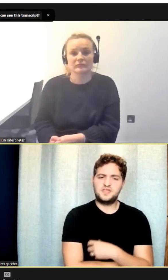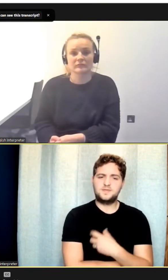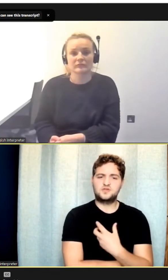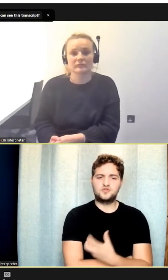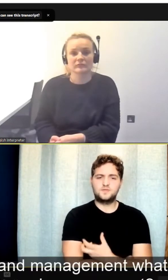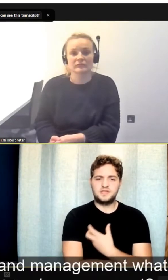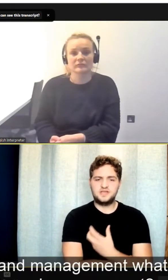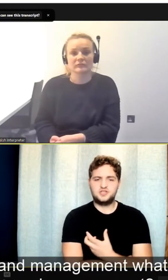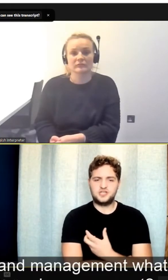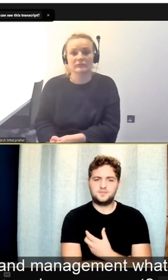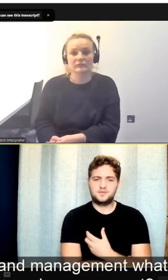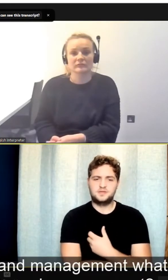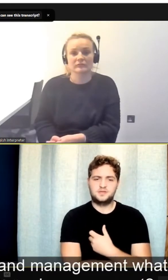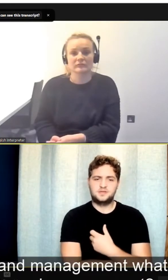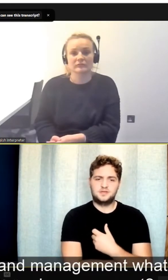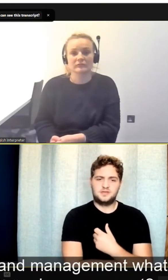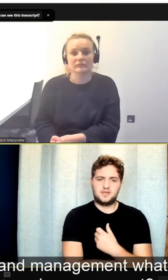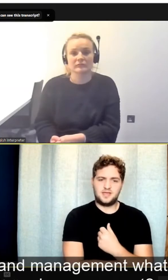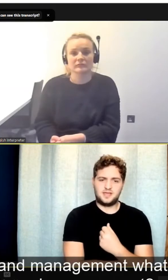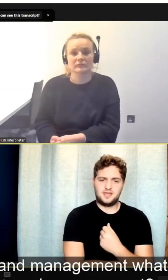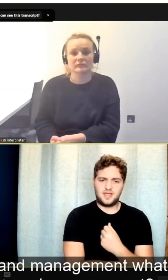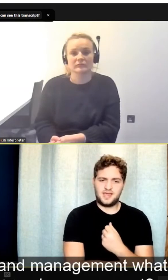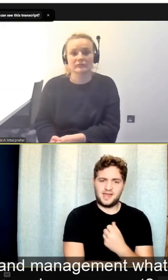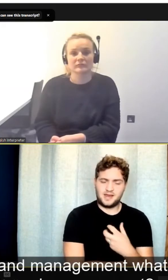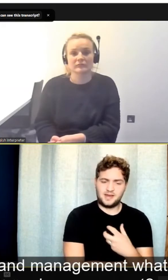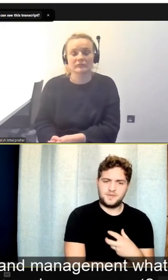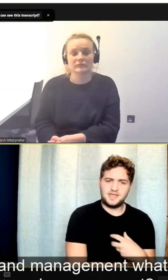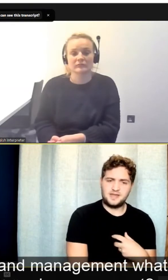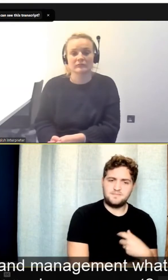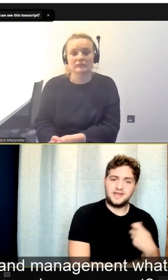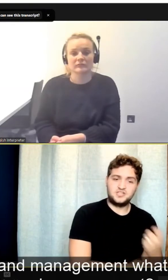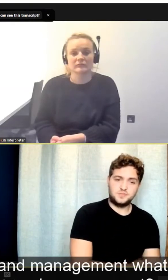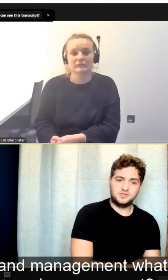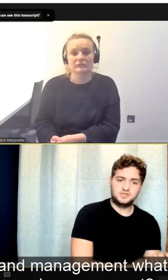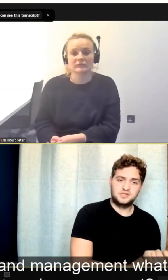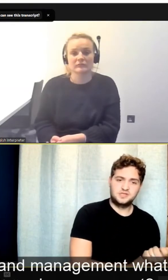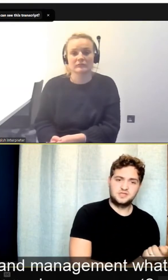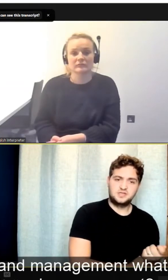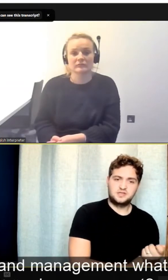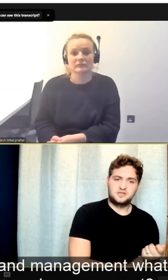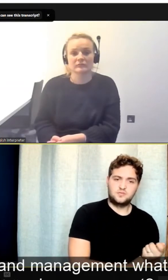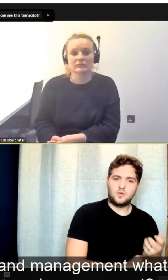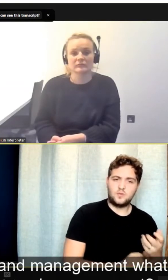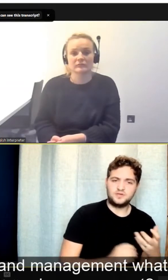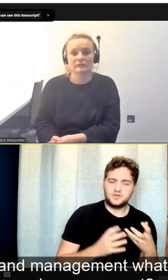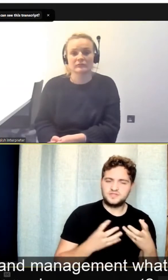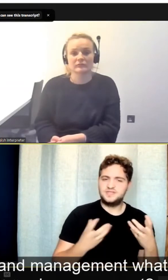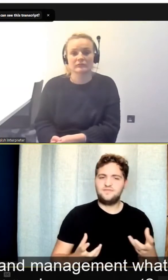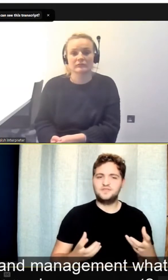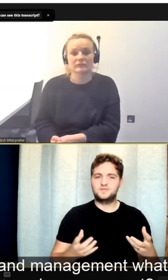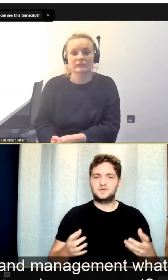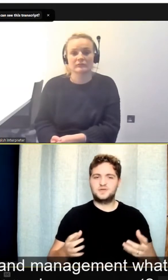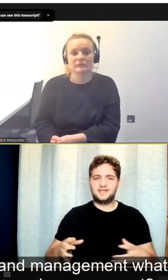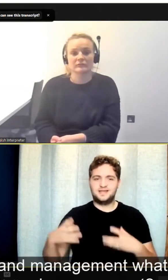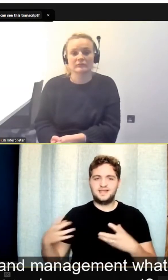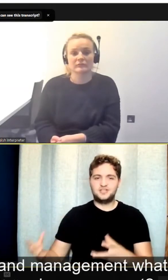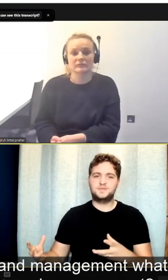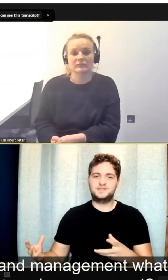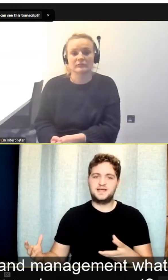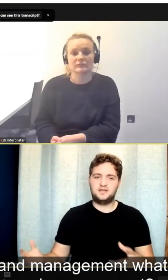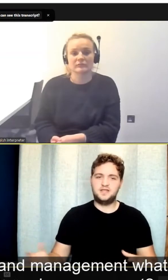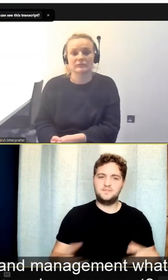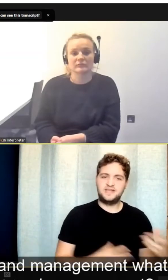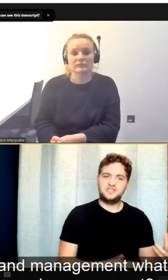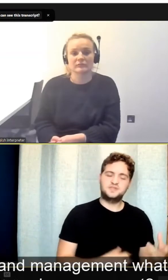So thinking about group leadership and being a management, what's the difference between that